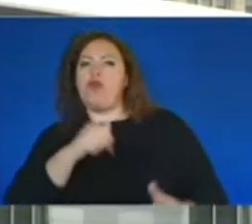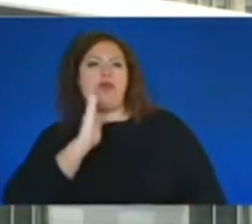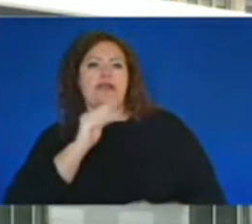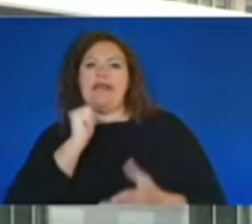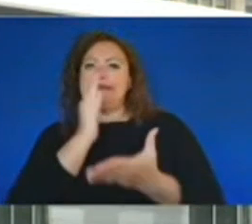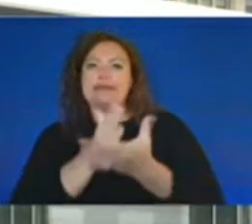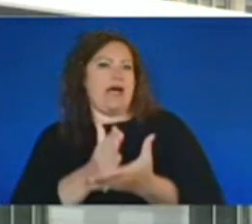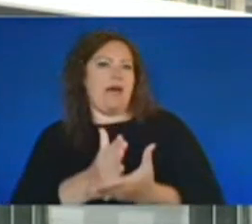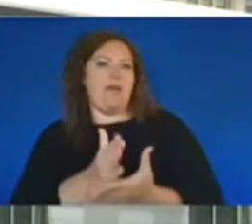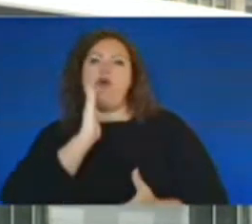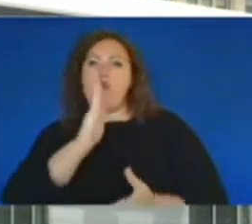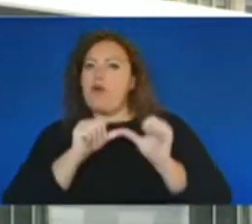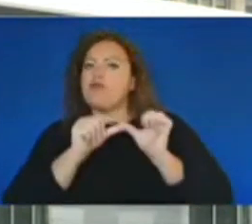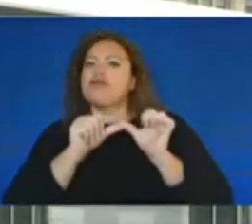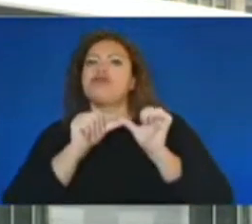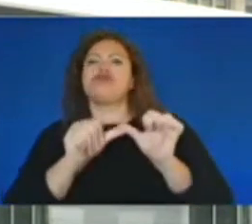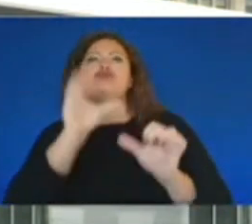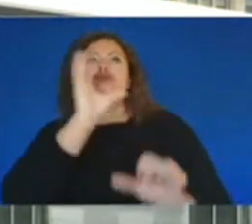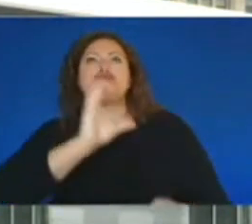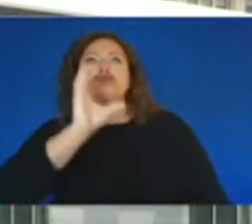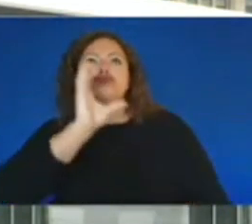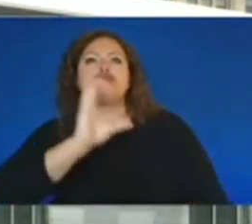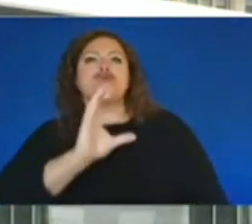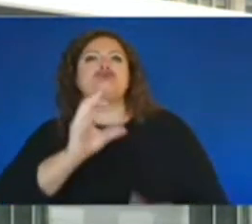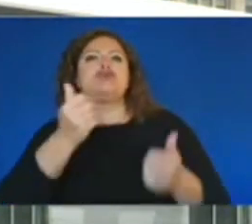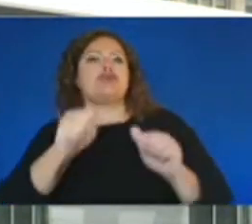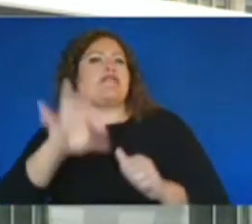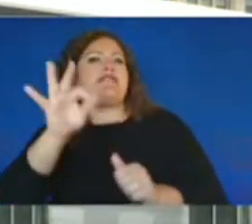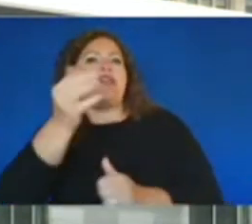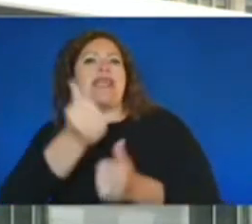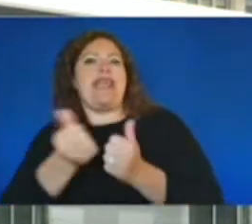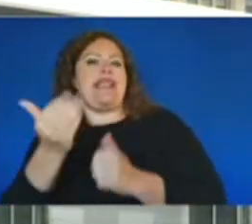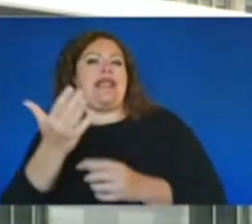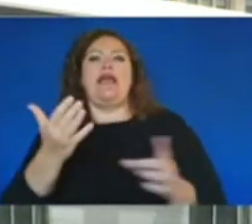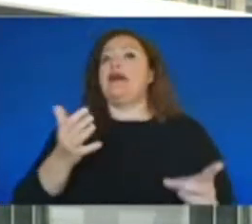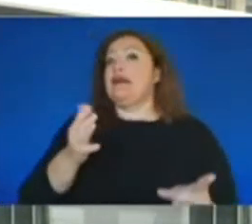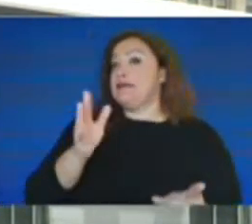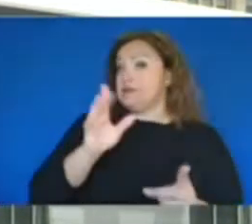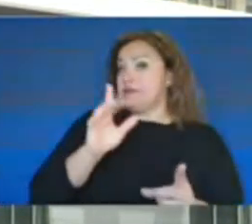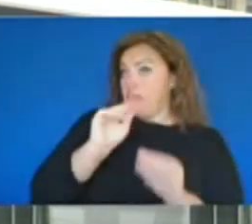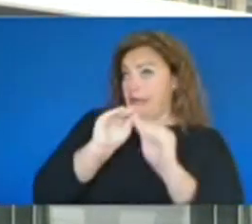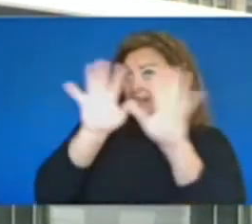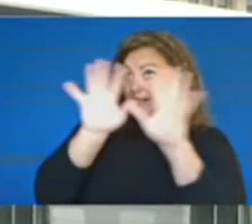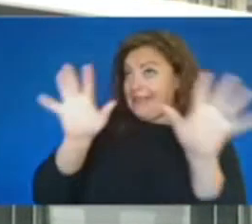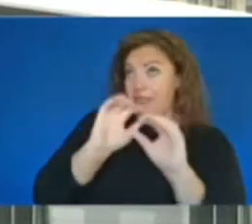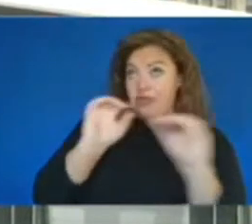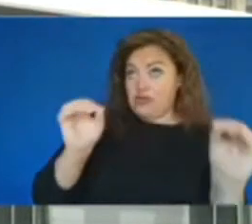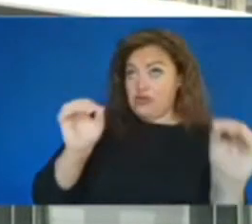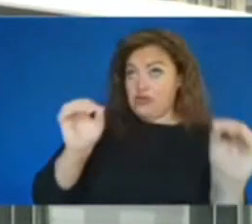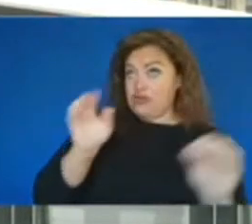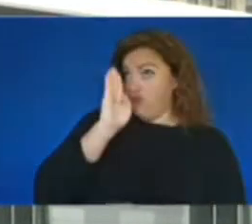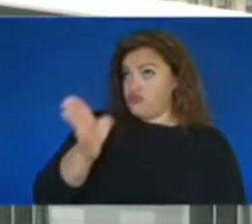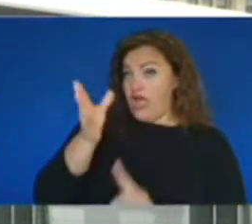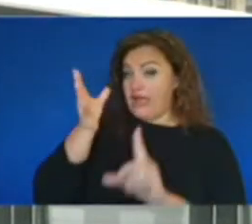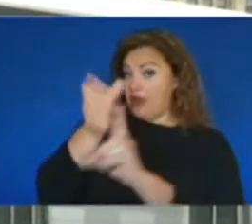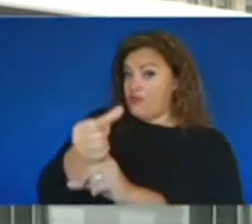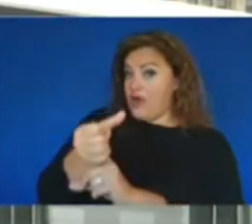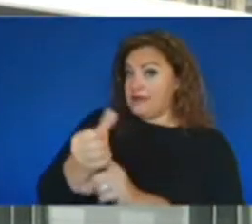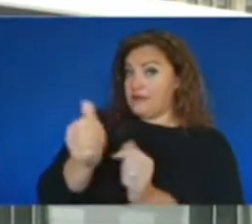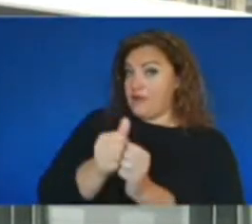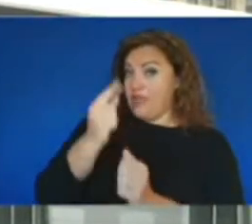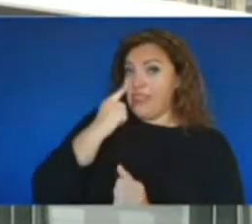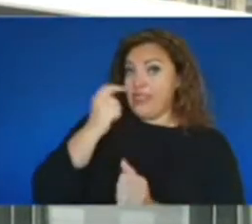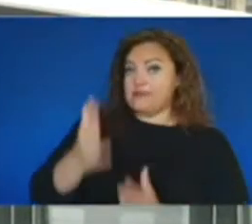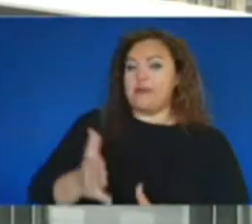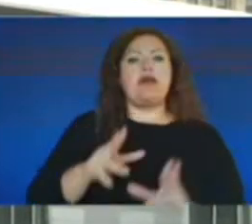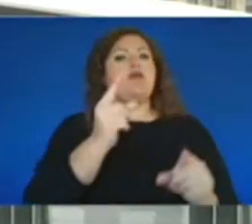we can resolve this case. And just to be clear, there's been no arrests of, like, a direct suspect that... That's correct. We have not had any direct arrests associated with this case that we